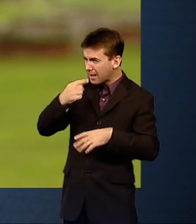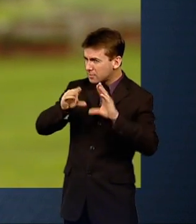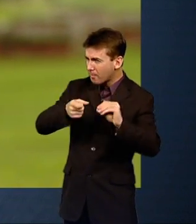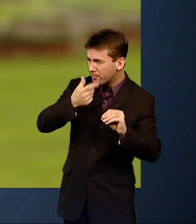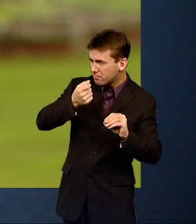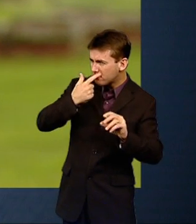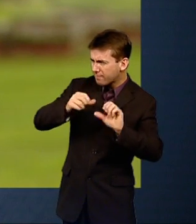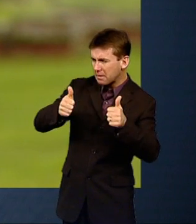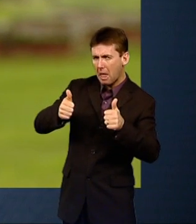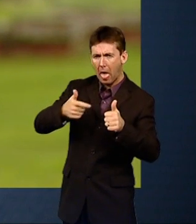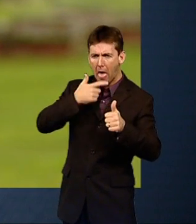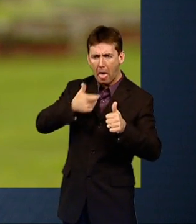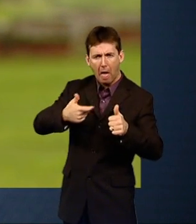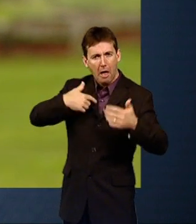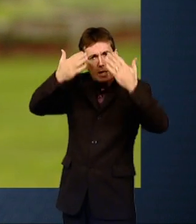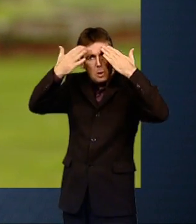Definitely.